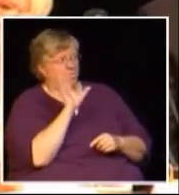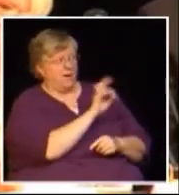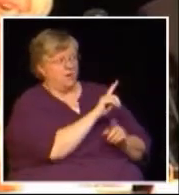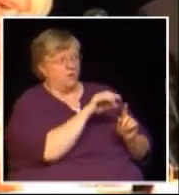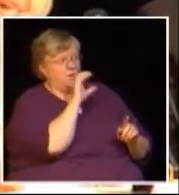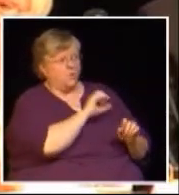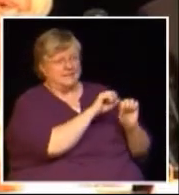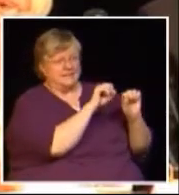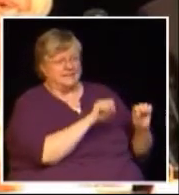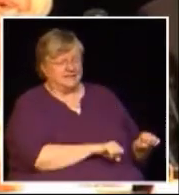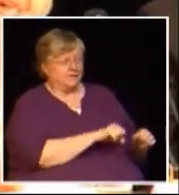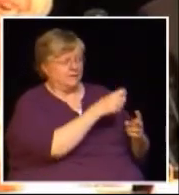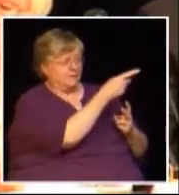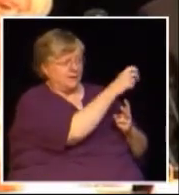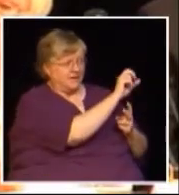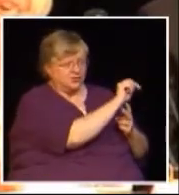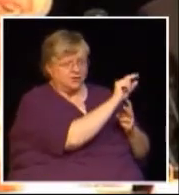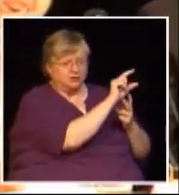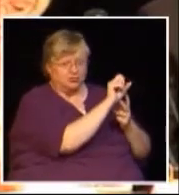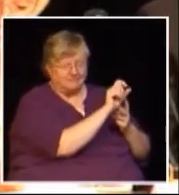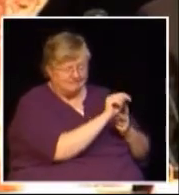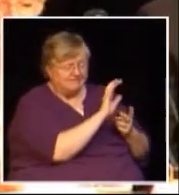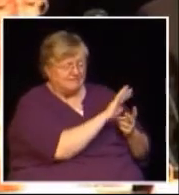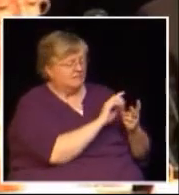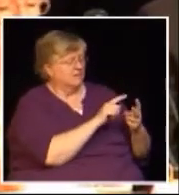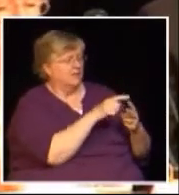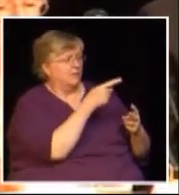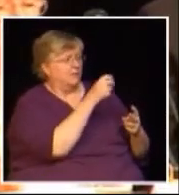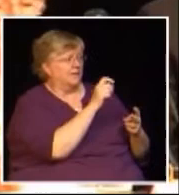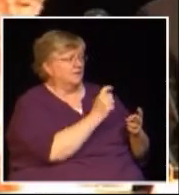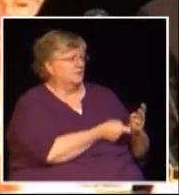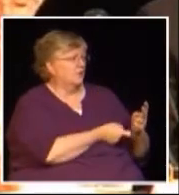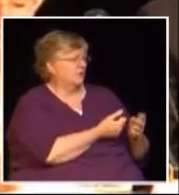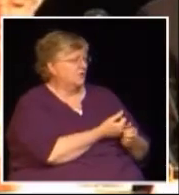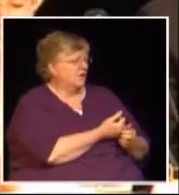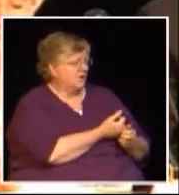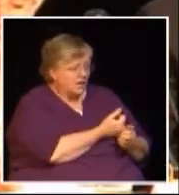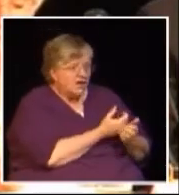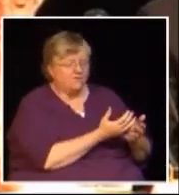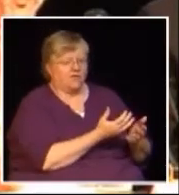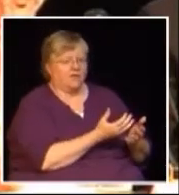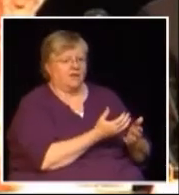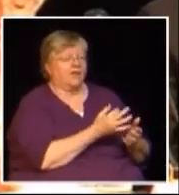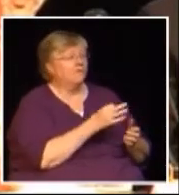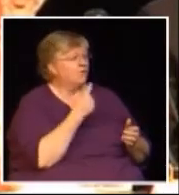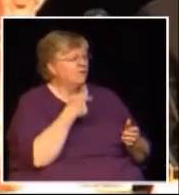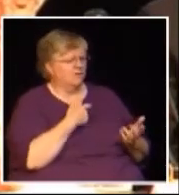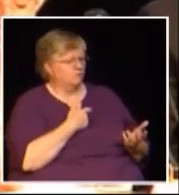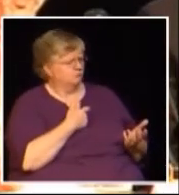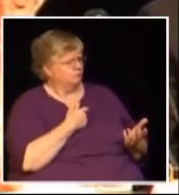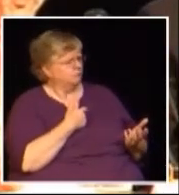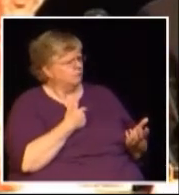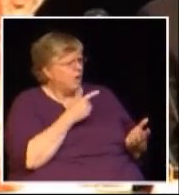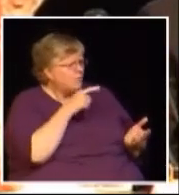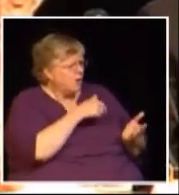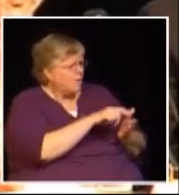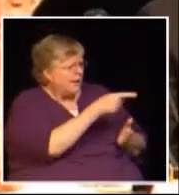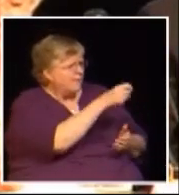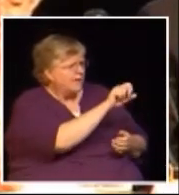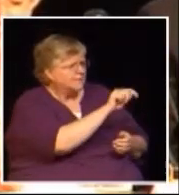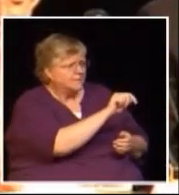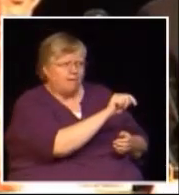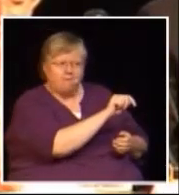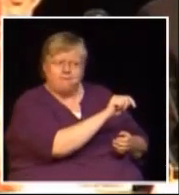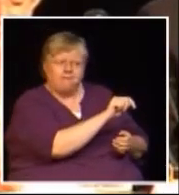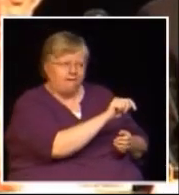system where the PST is a cost at every stage and it is if you think you're not paying